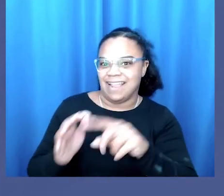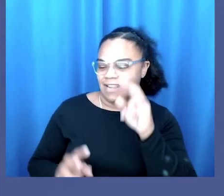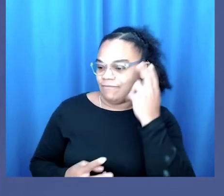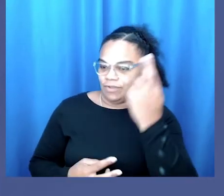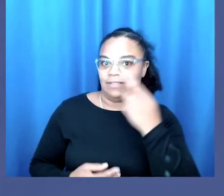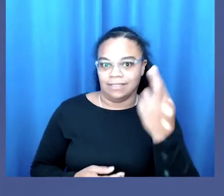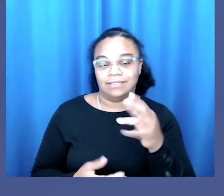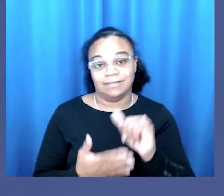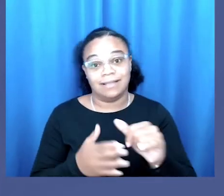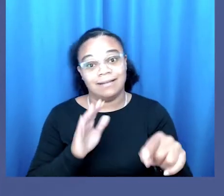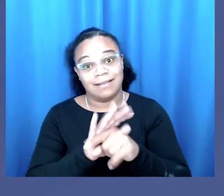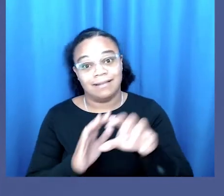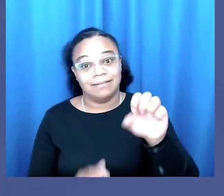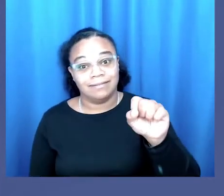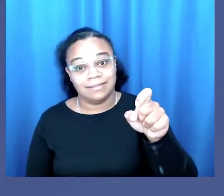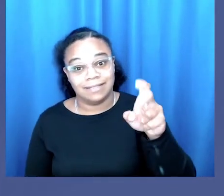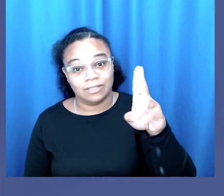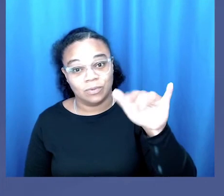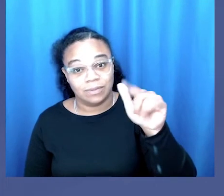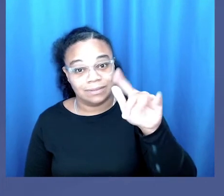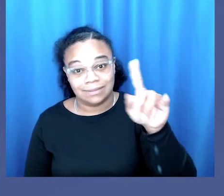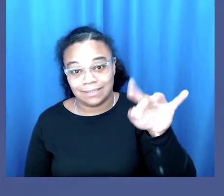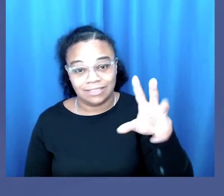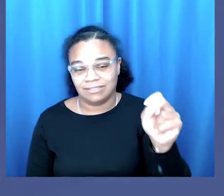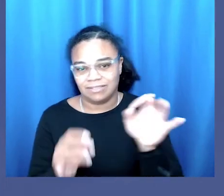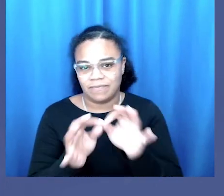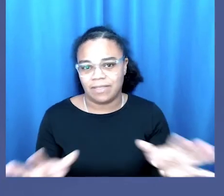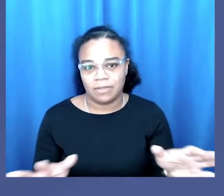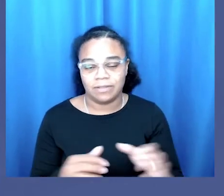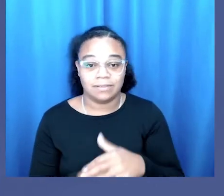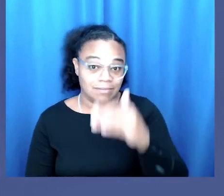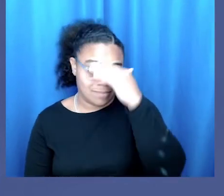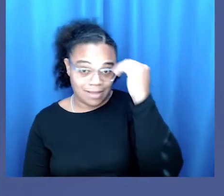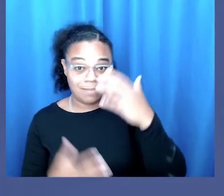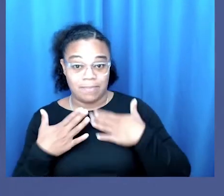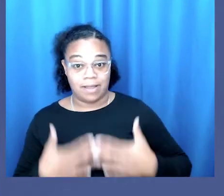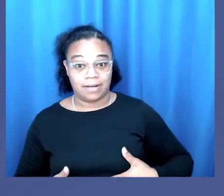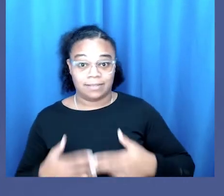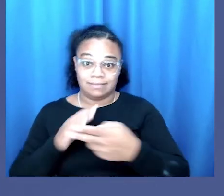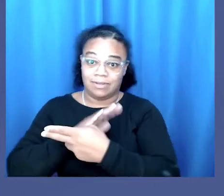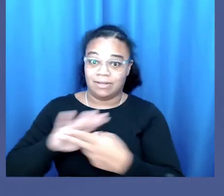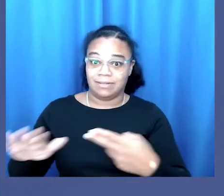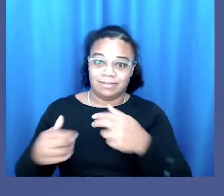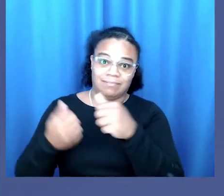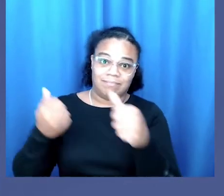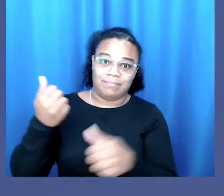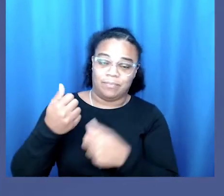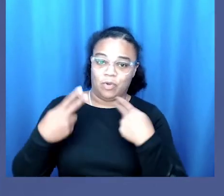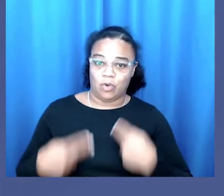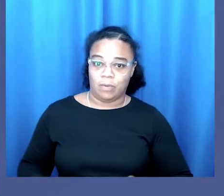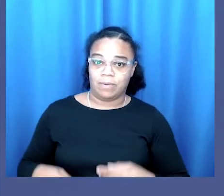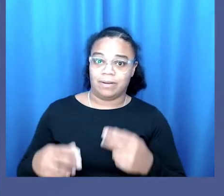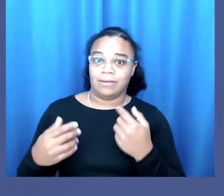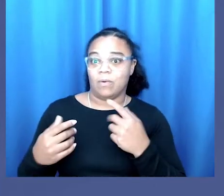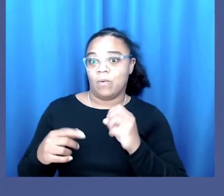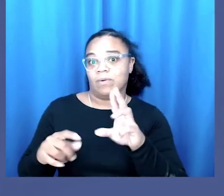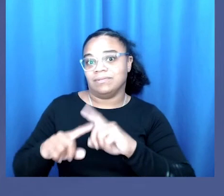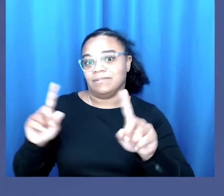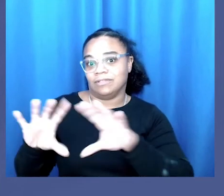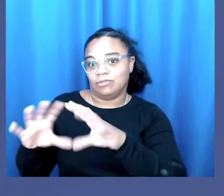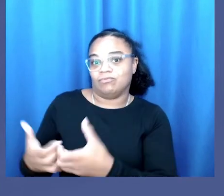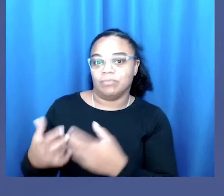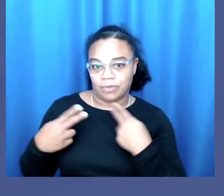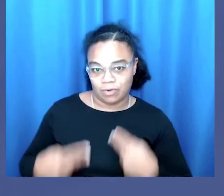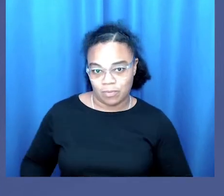Thus negative sexualization as valueless or fungible. Black bodies marked as parahuman as a different genre